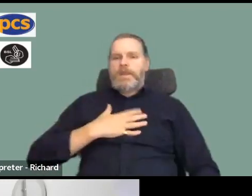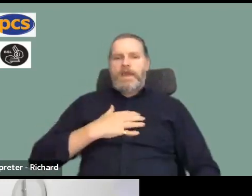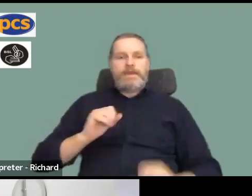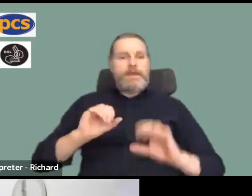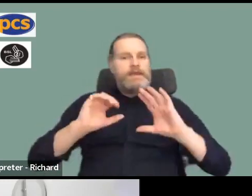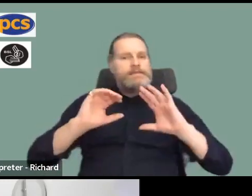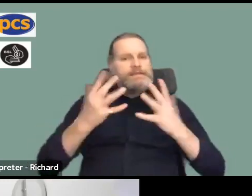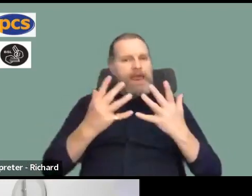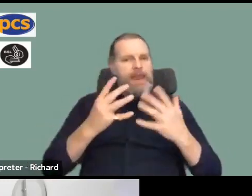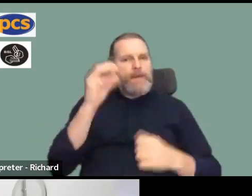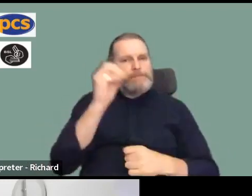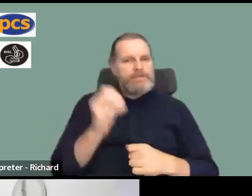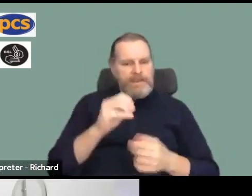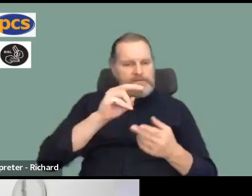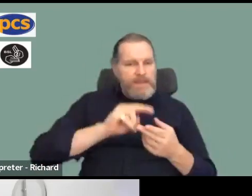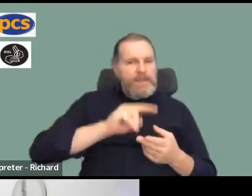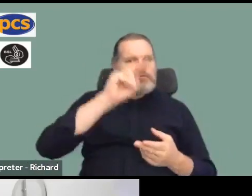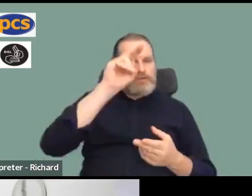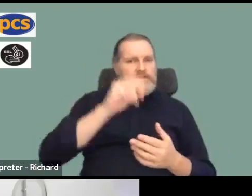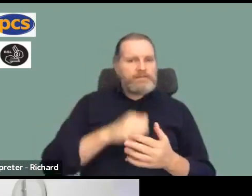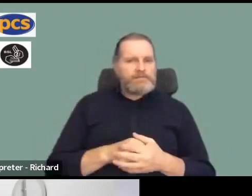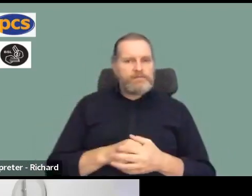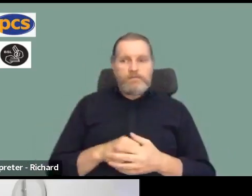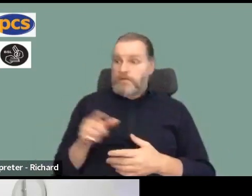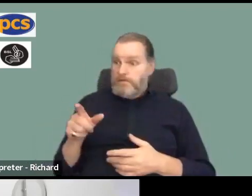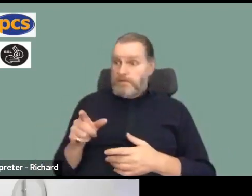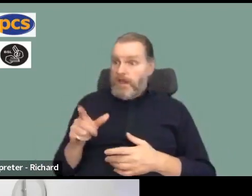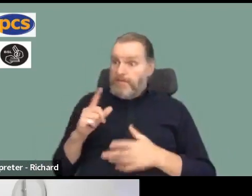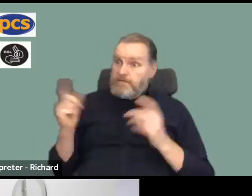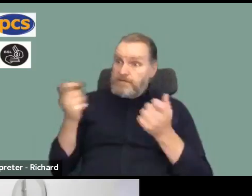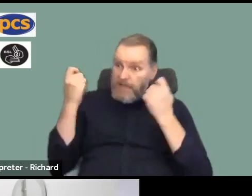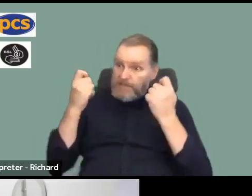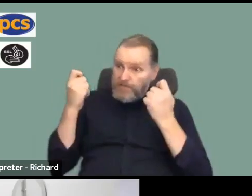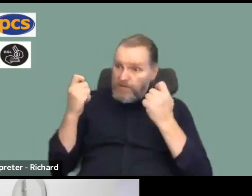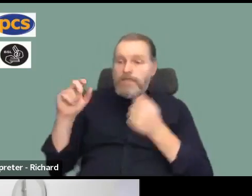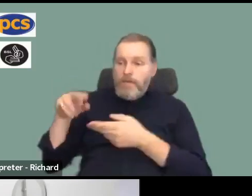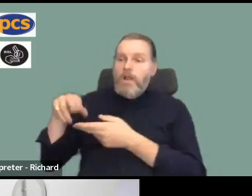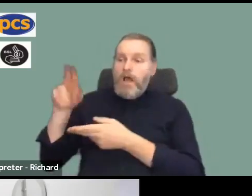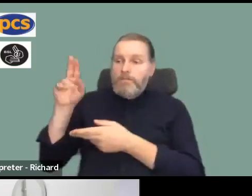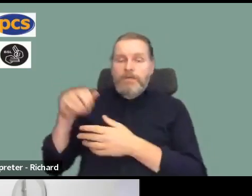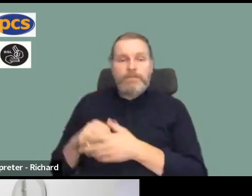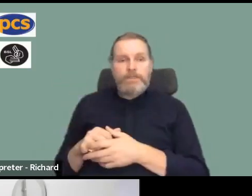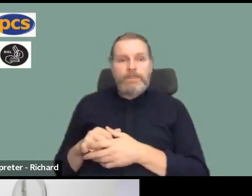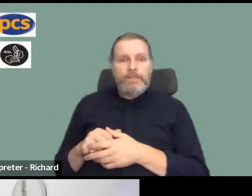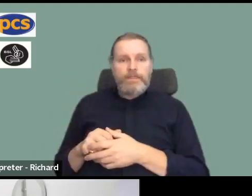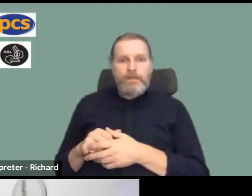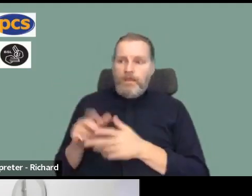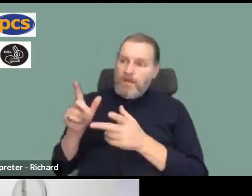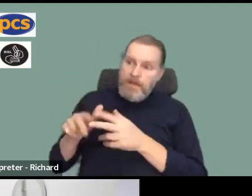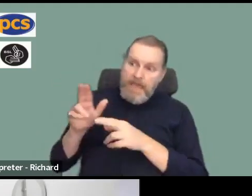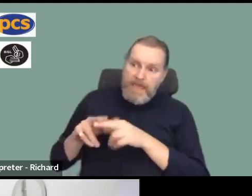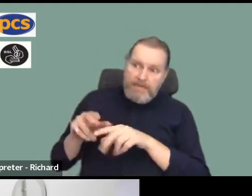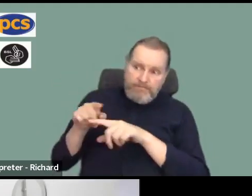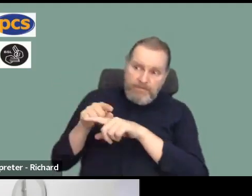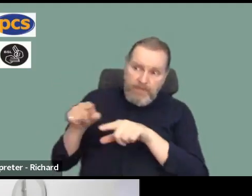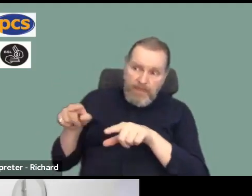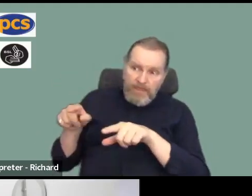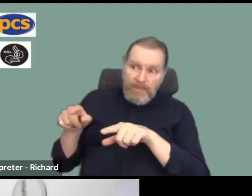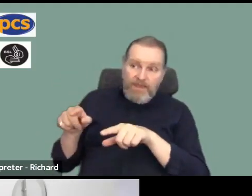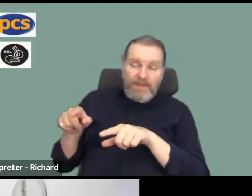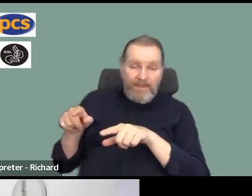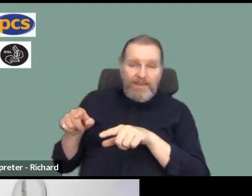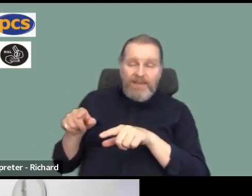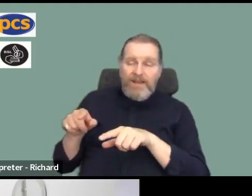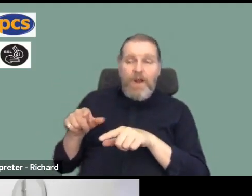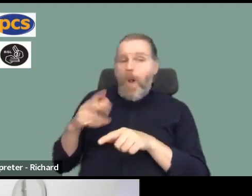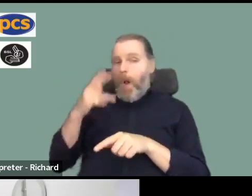If we are successful, everyone in HMRC should get more money. But everyone in HMRC also is affected by the 2% overpayment